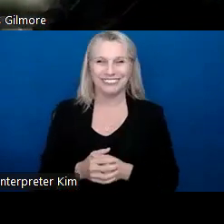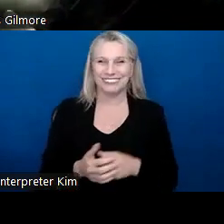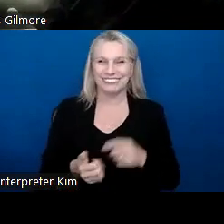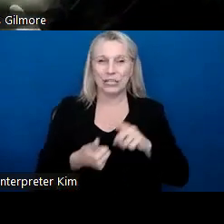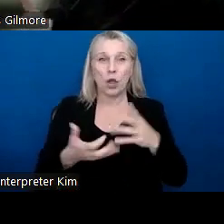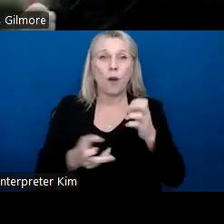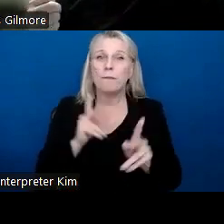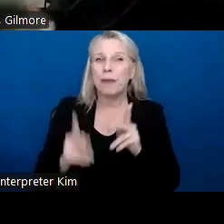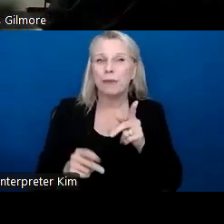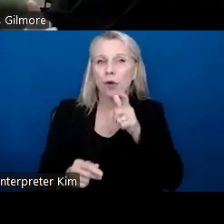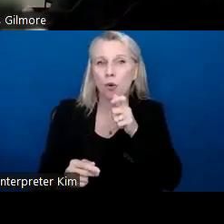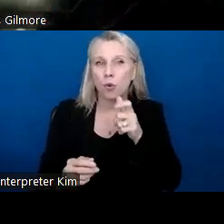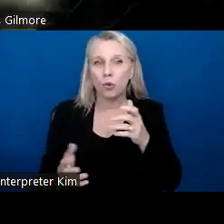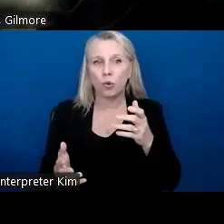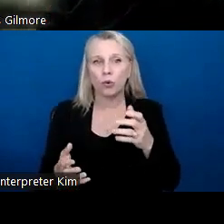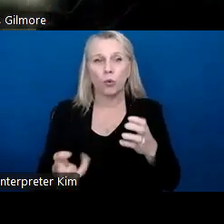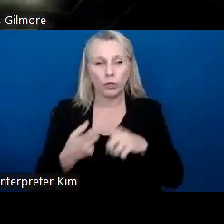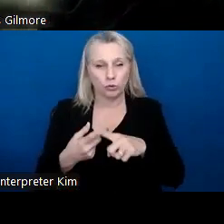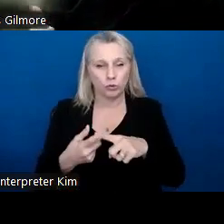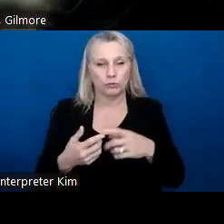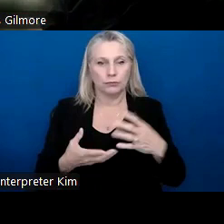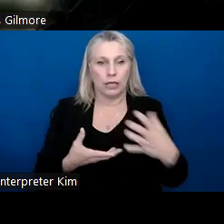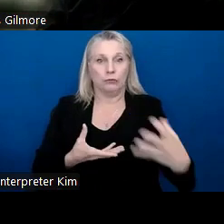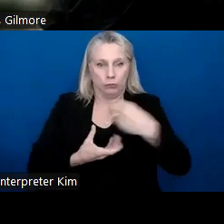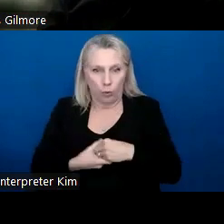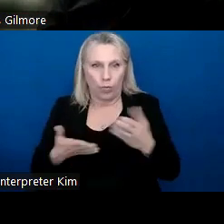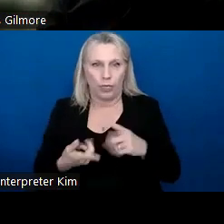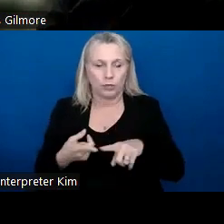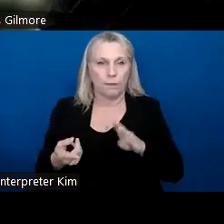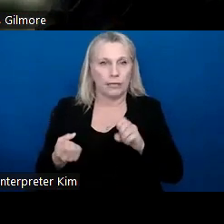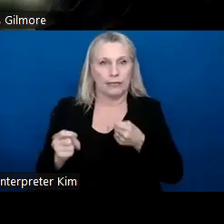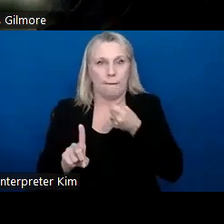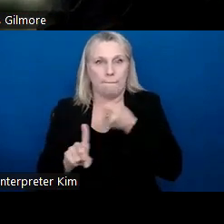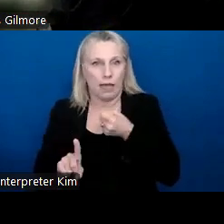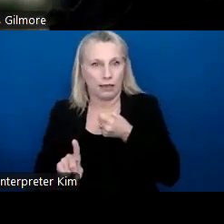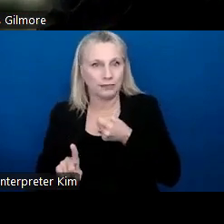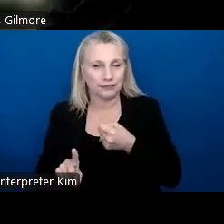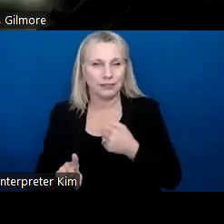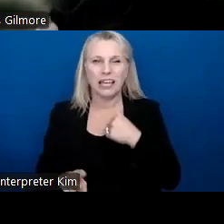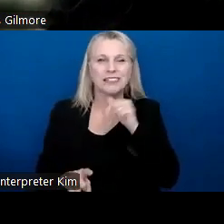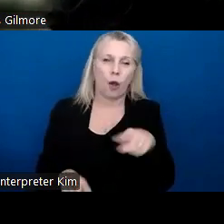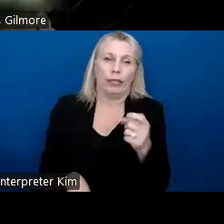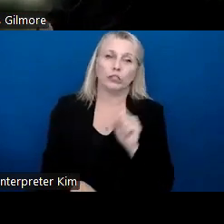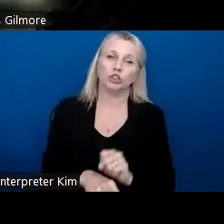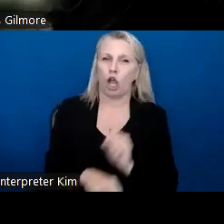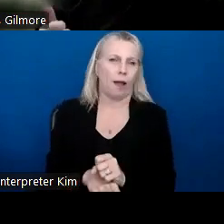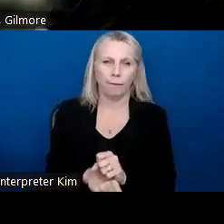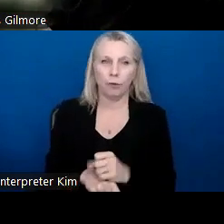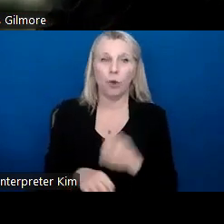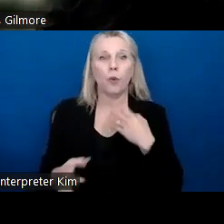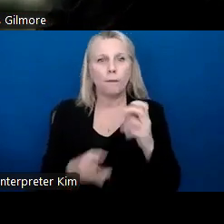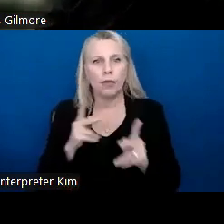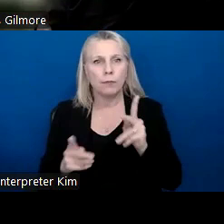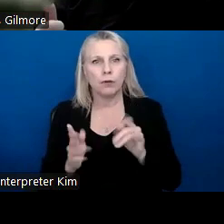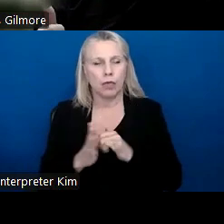want people who are in this to make an impact. This is not just a job. This is something that matters. And so we want people that this